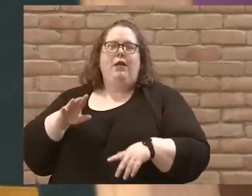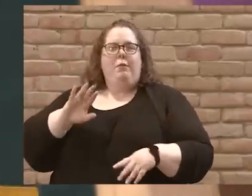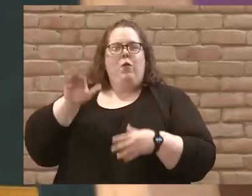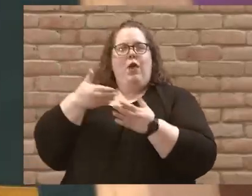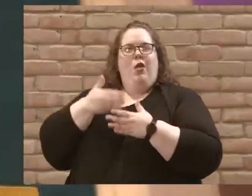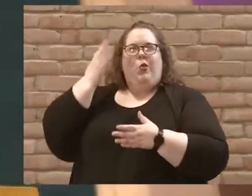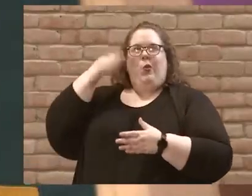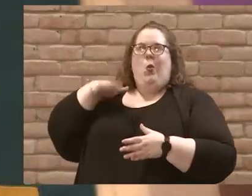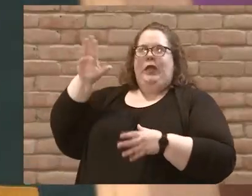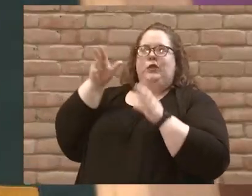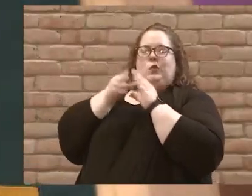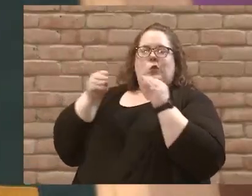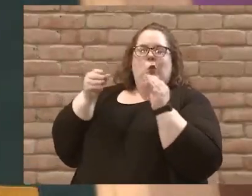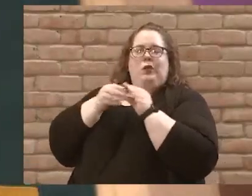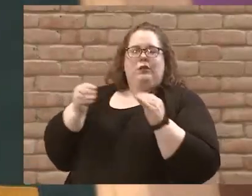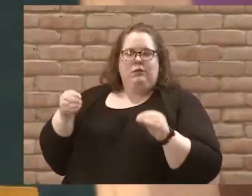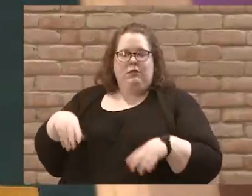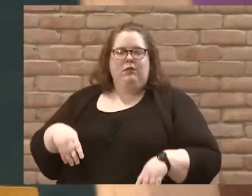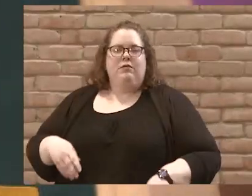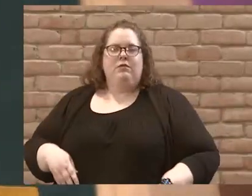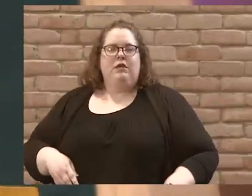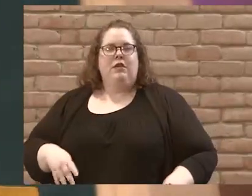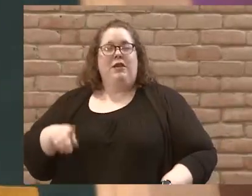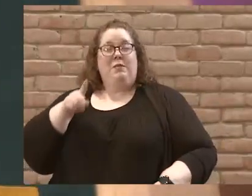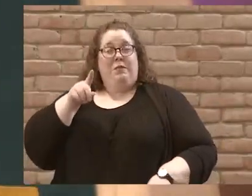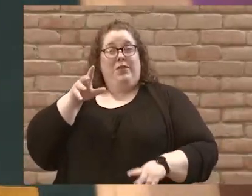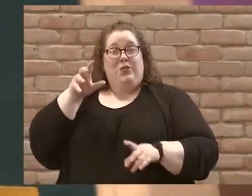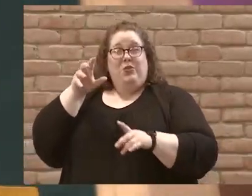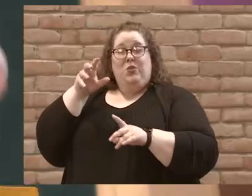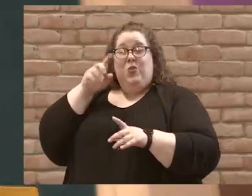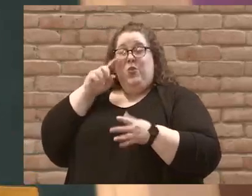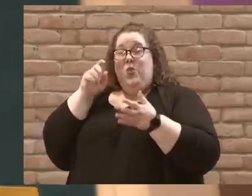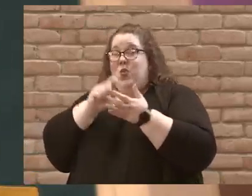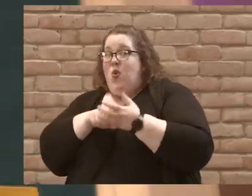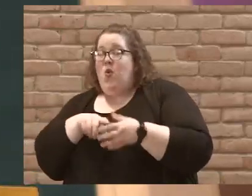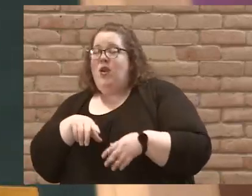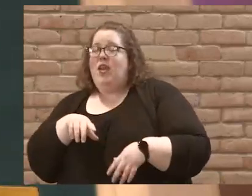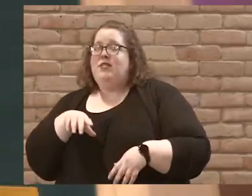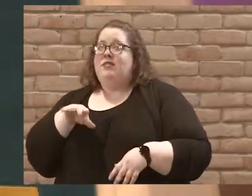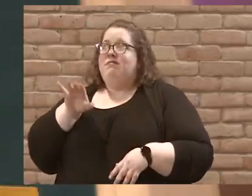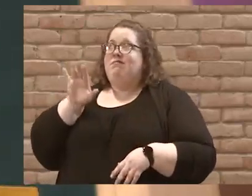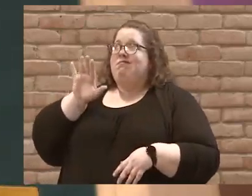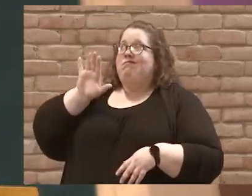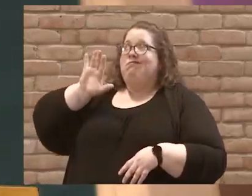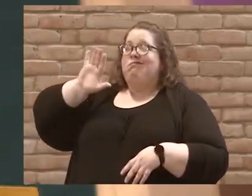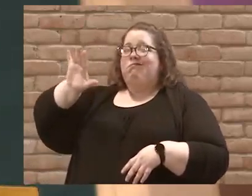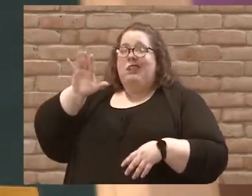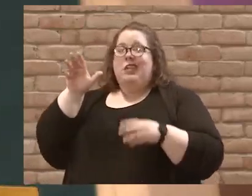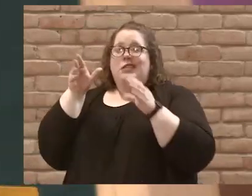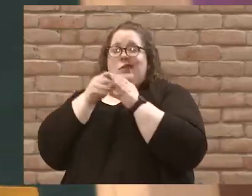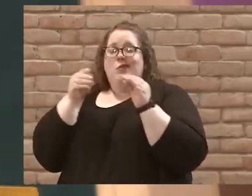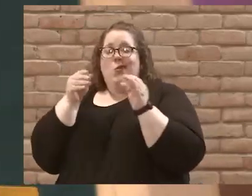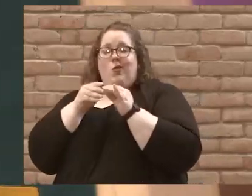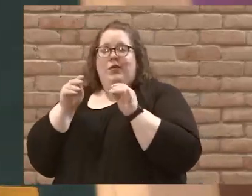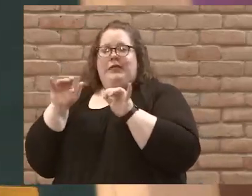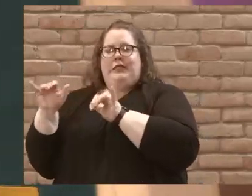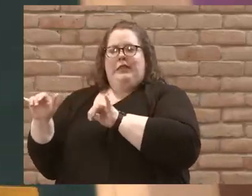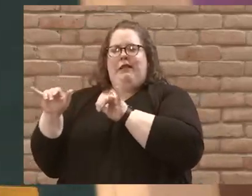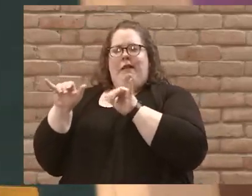Jonah. But did you catch how much the account of Jonah that we read had in common